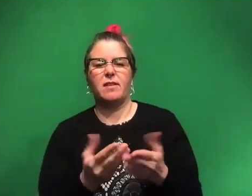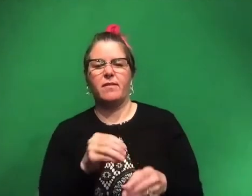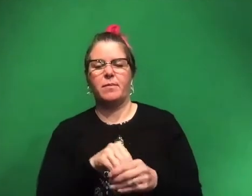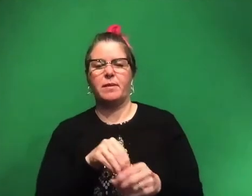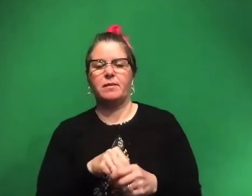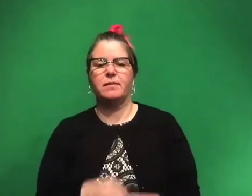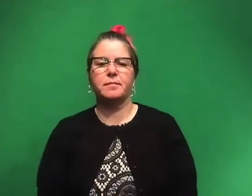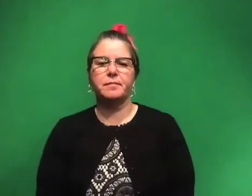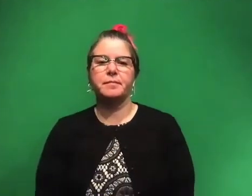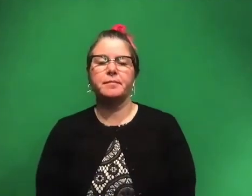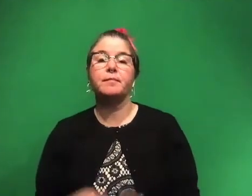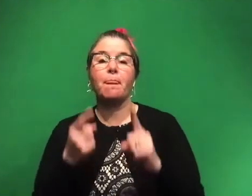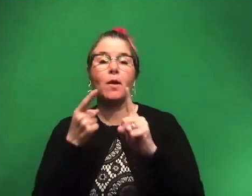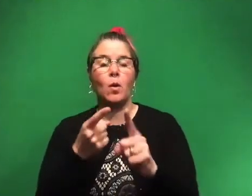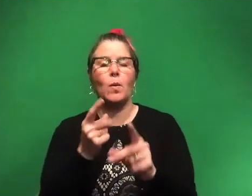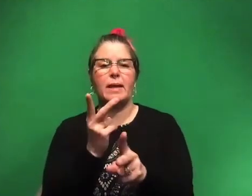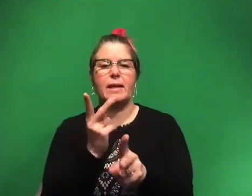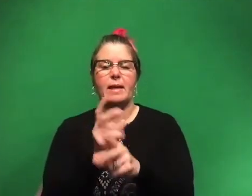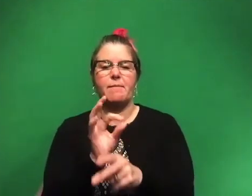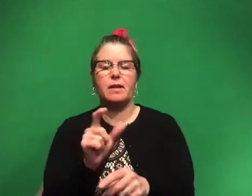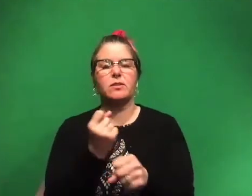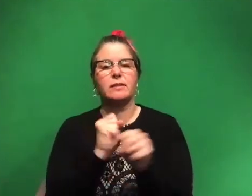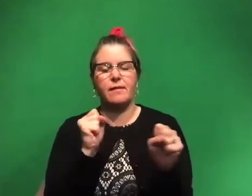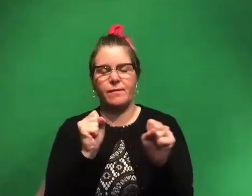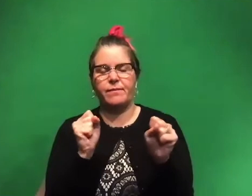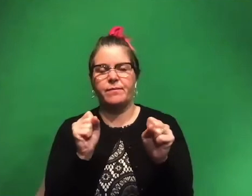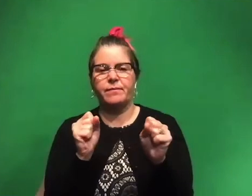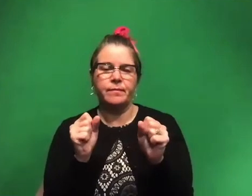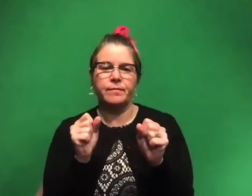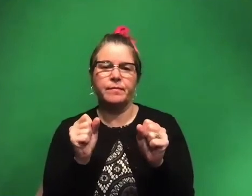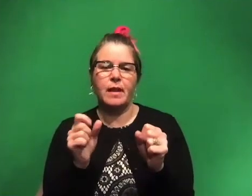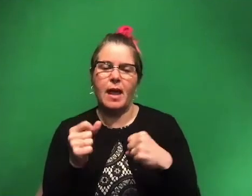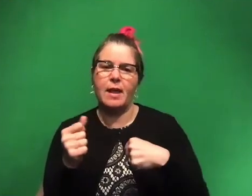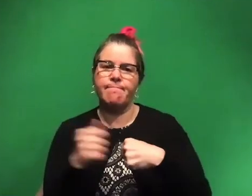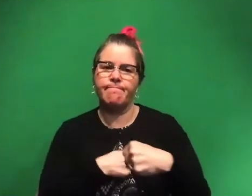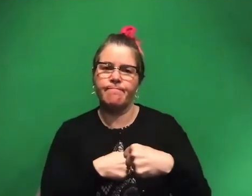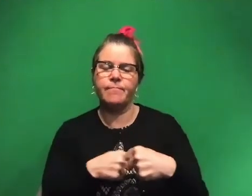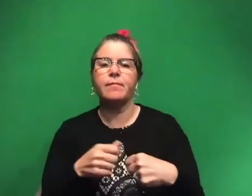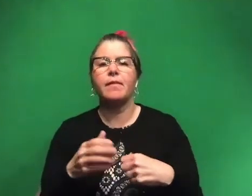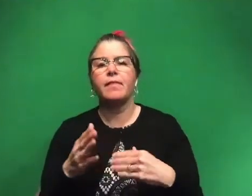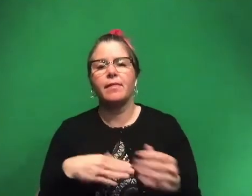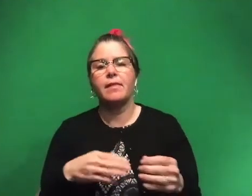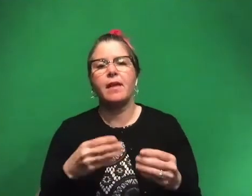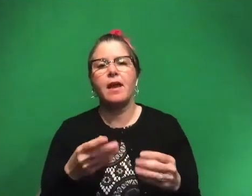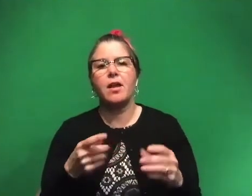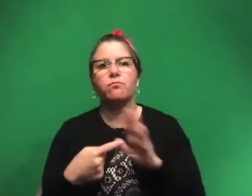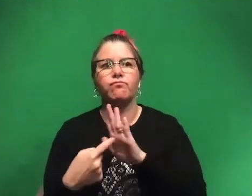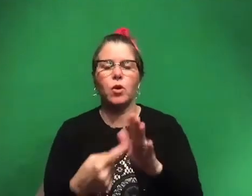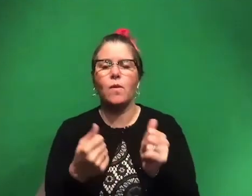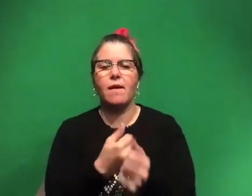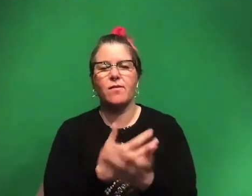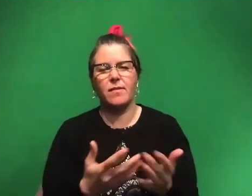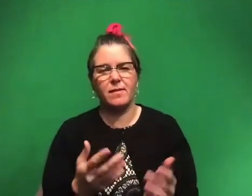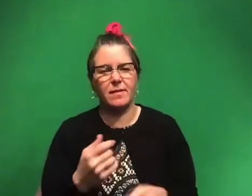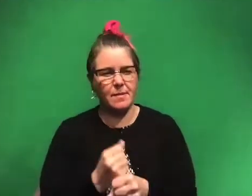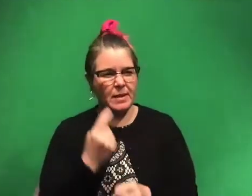Yeah. The goal is to keep the fossil safe and, um, sturdy more than to kind of expose everything. If that makes sense.